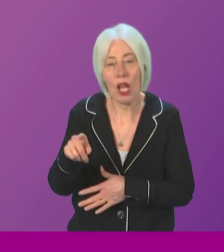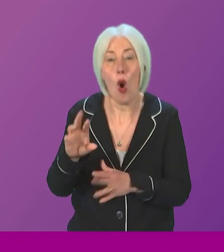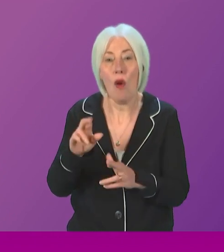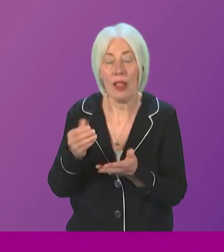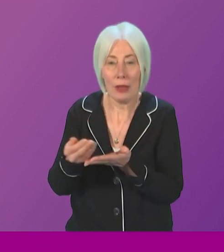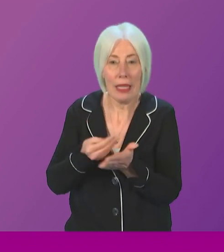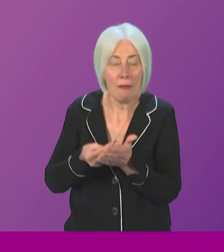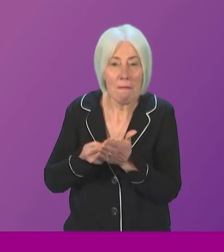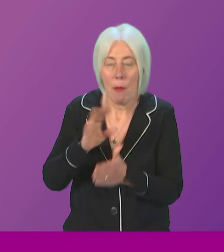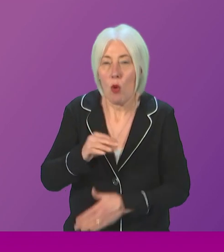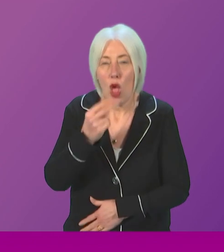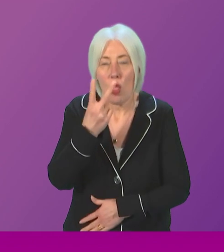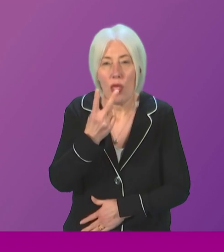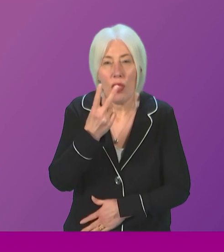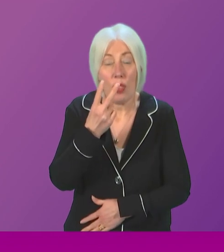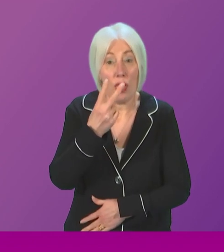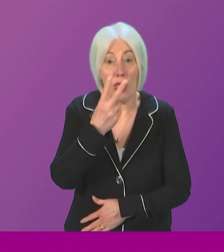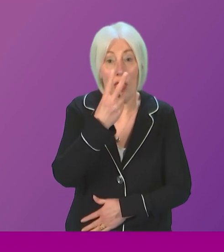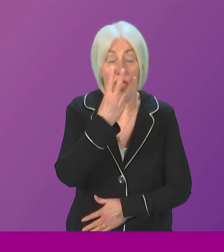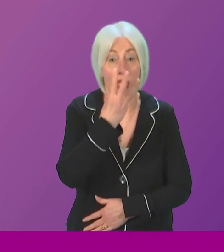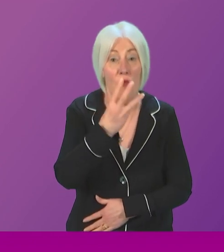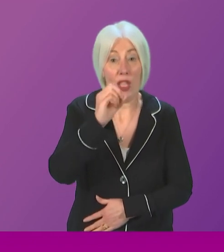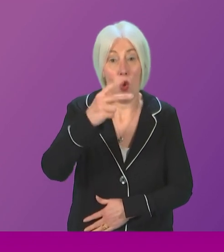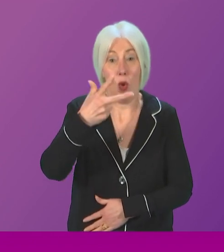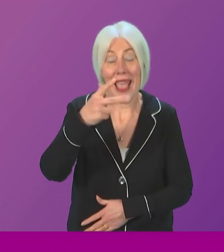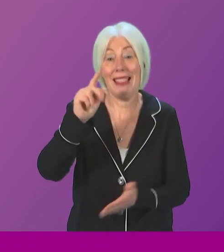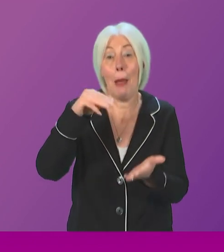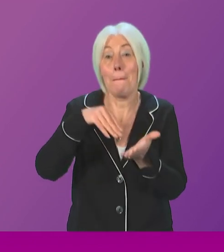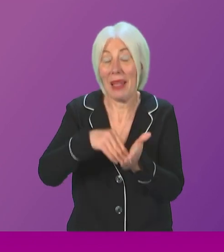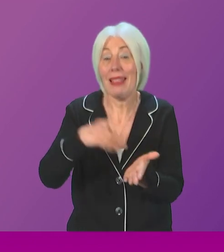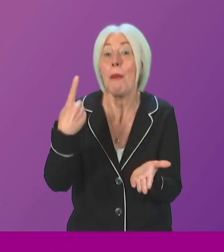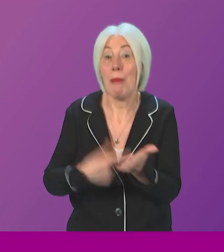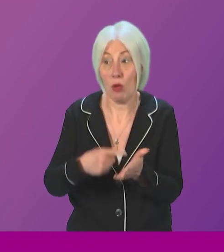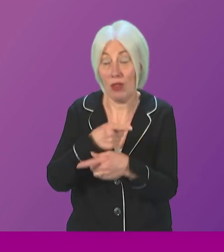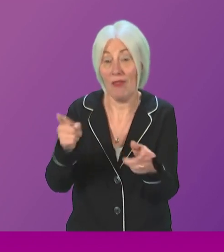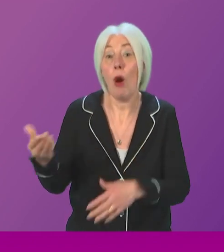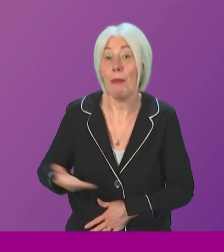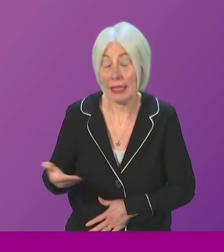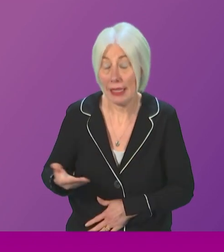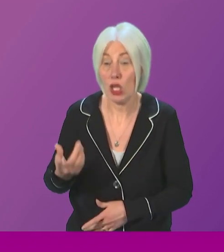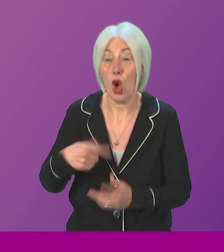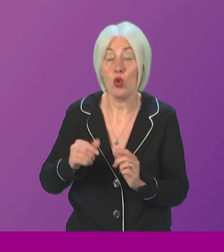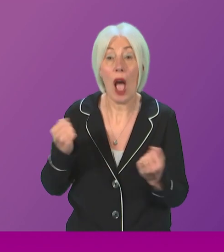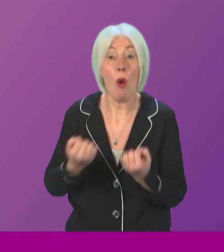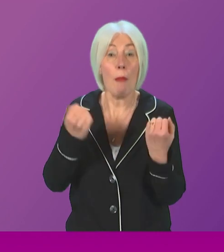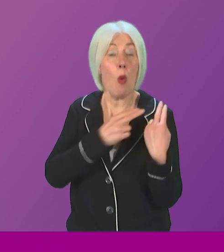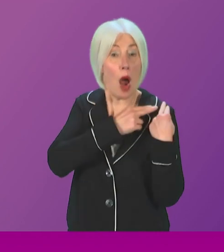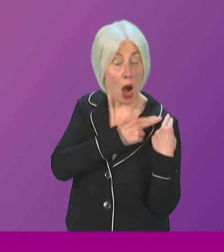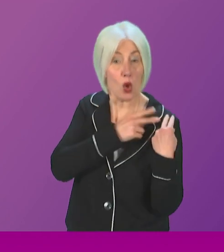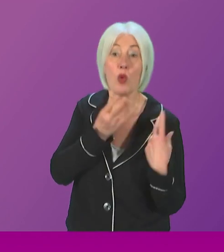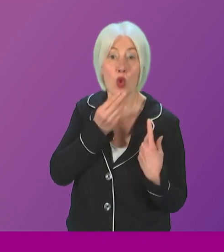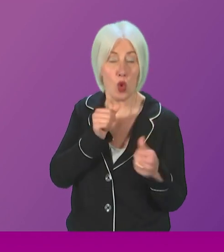ratepayers 308 million pounds. So we'll continue to use the powers of devolution that we have to the absolute maximum